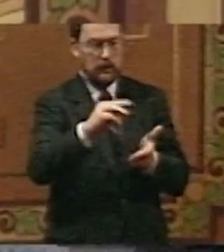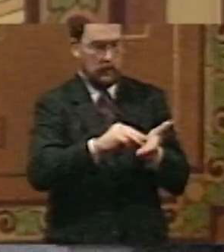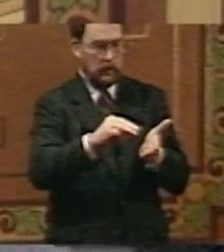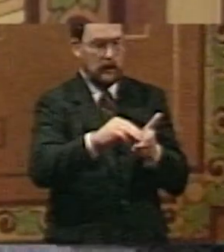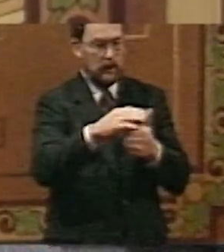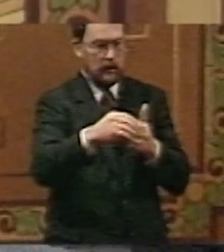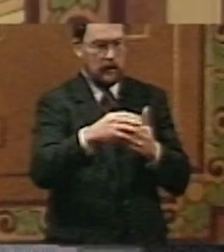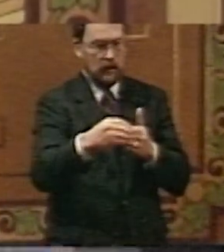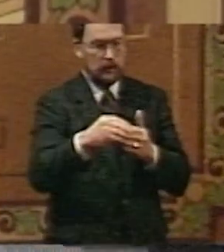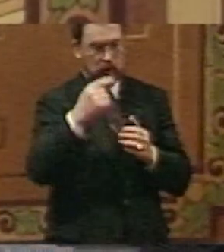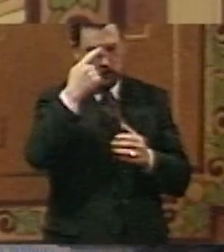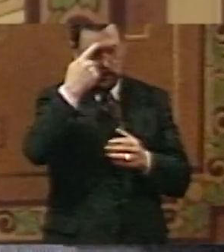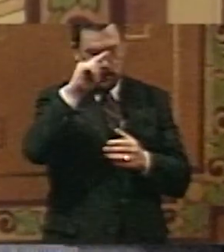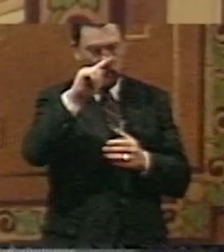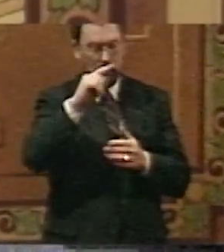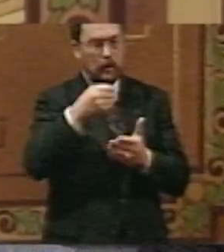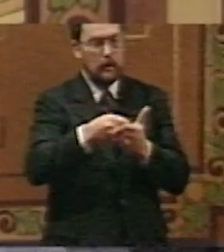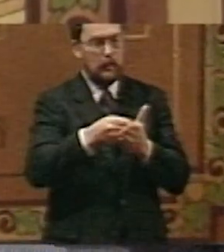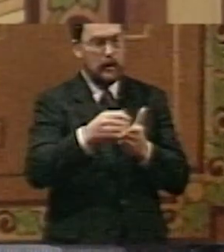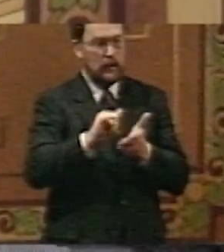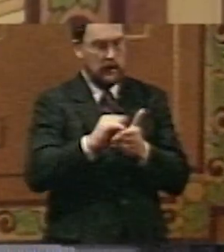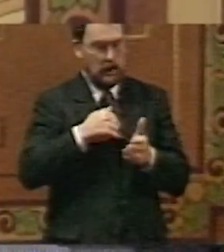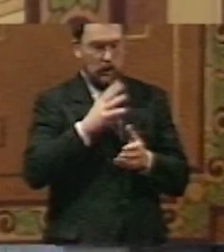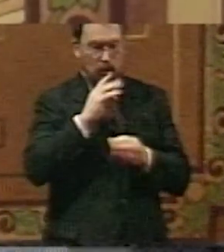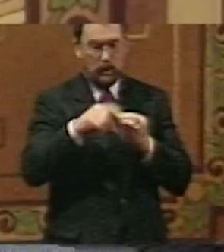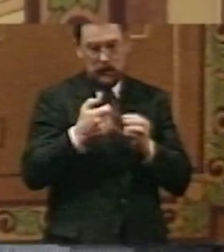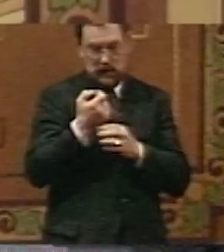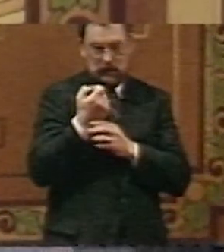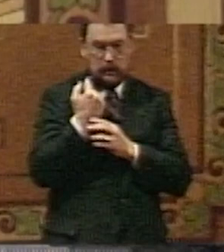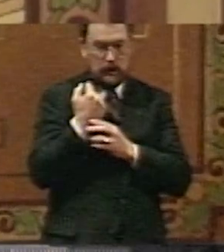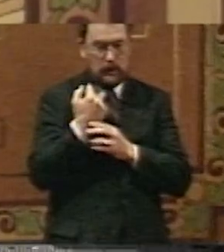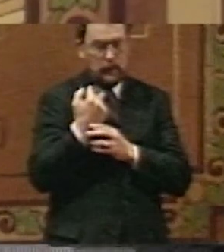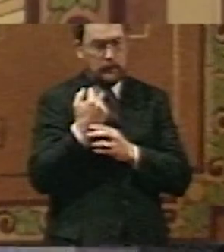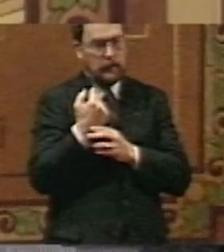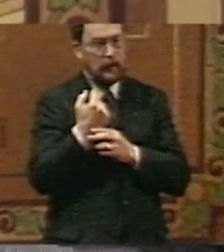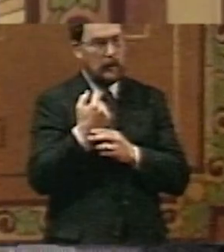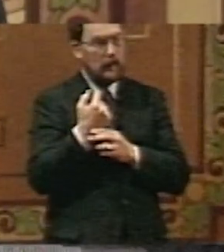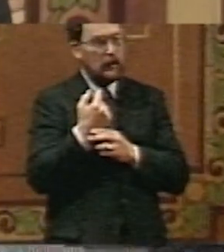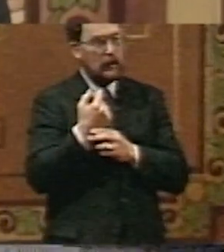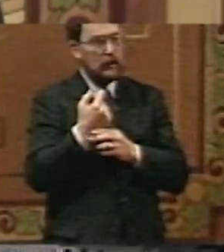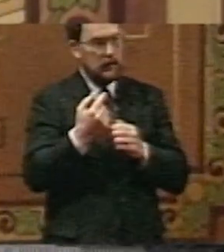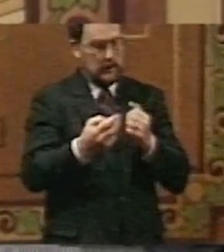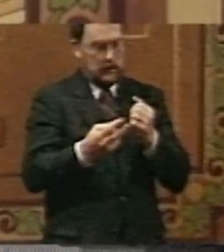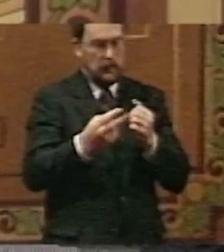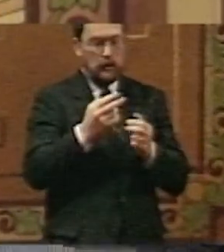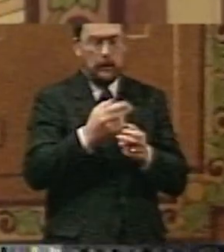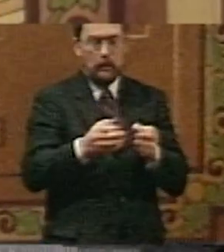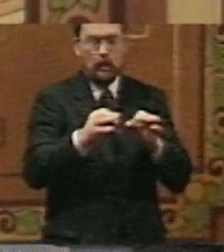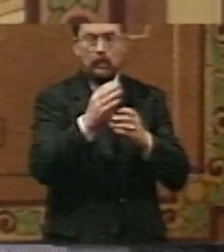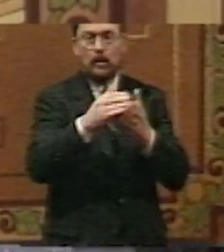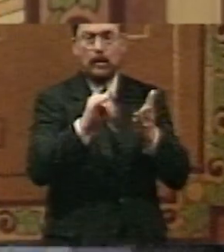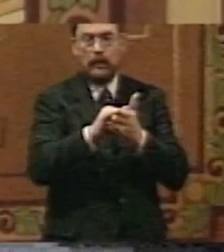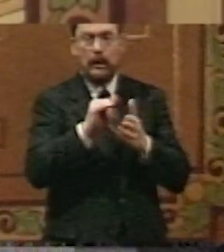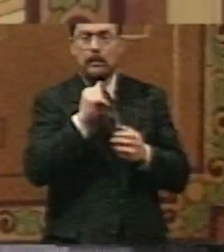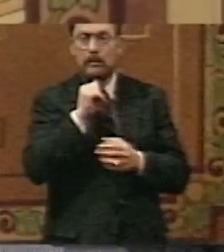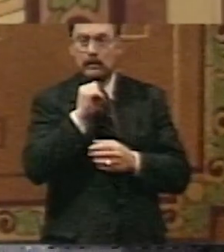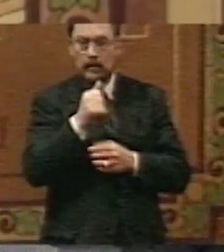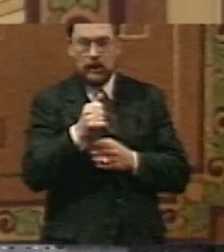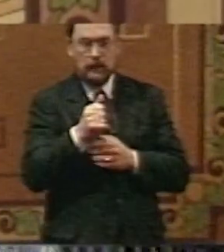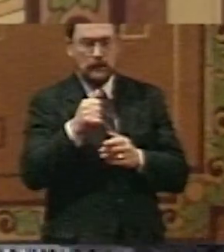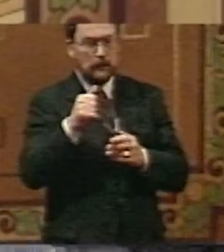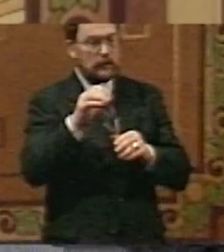million for the pool of funds as I talked about a minute ago. The salient features of it is that it does not